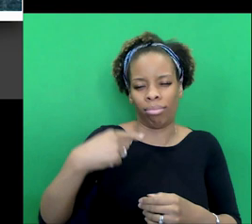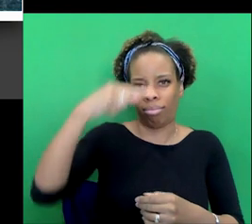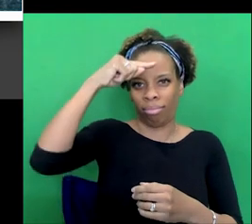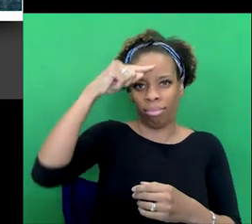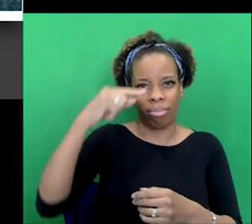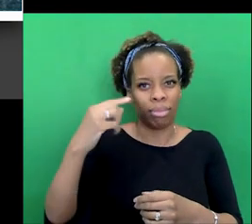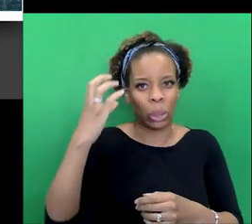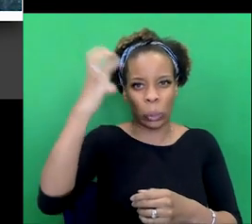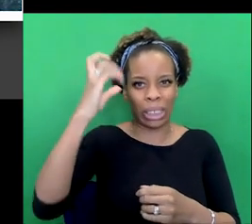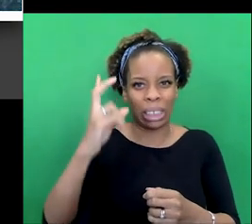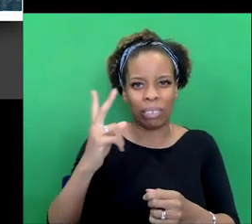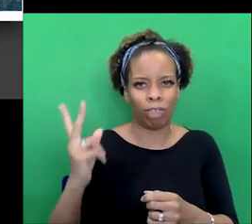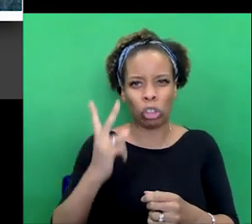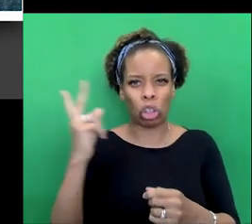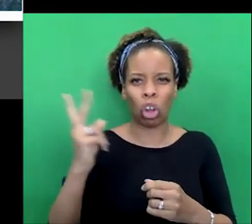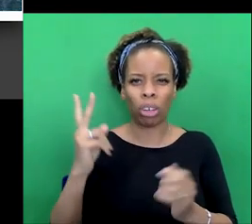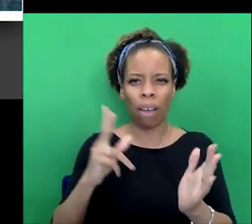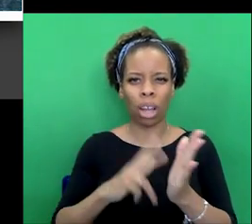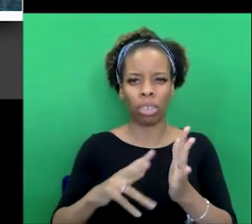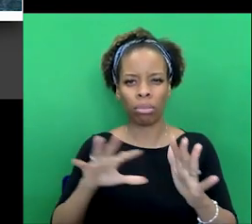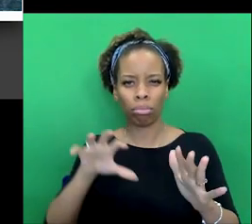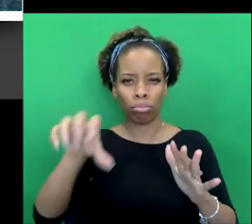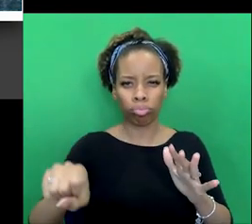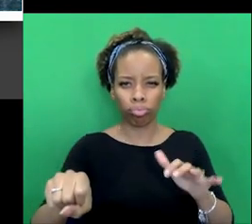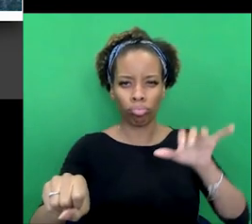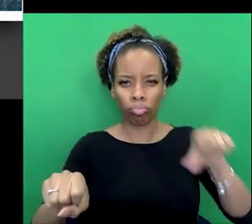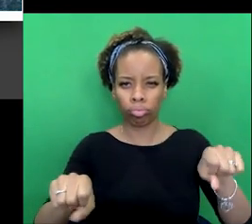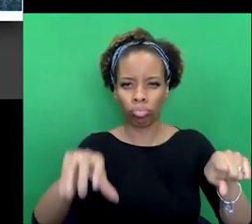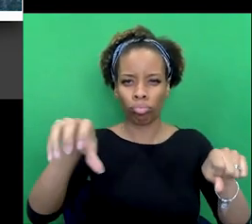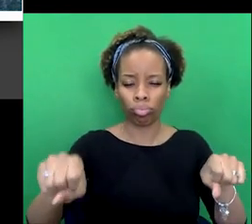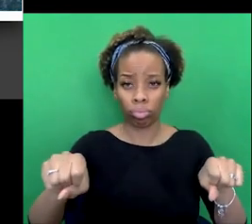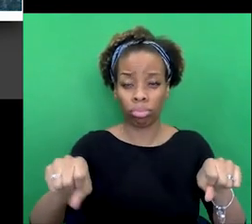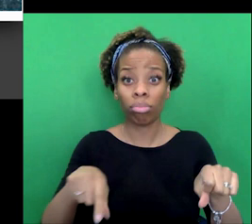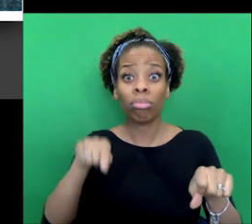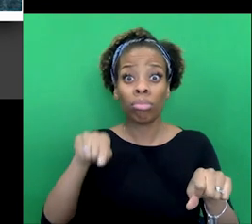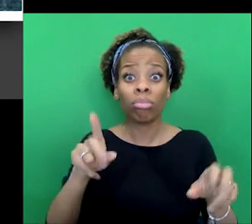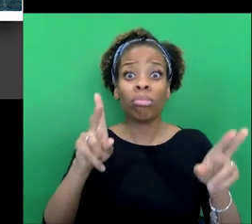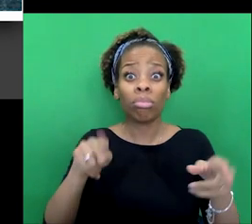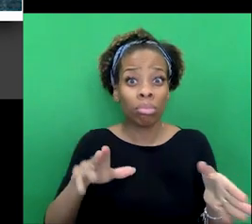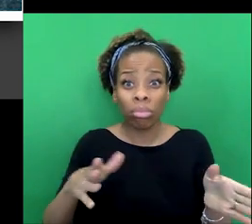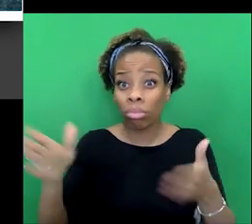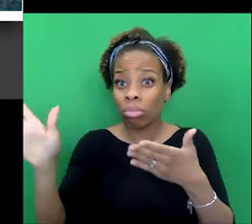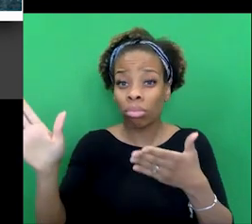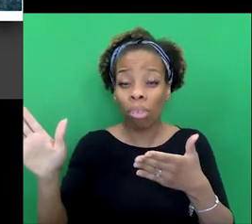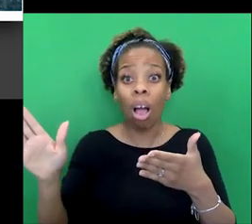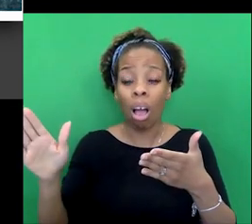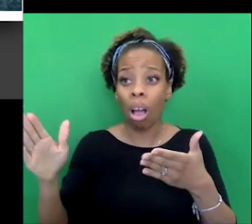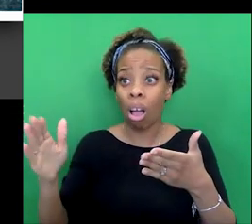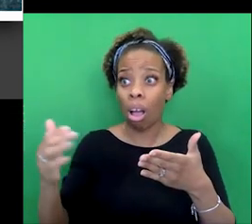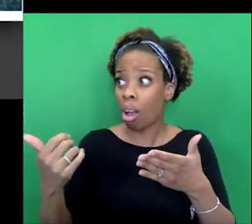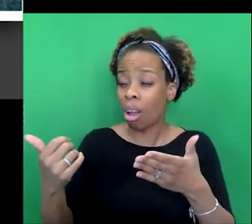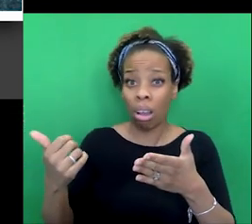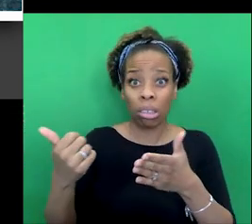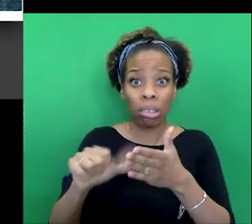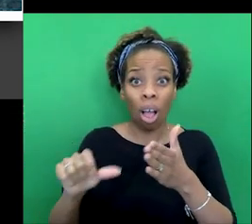as well. And for me, her death, 1901, marks this big turning point. It's actually the beginning of the end of